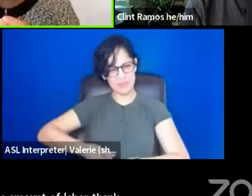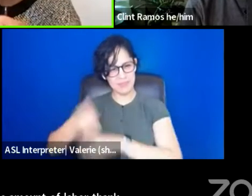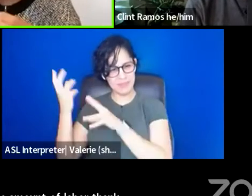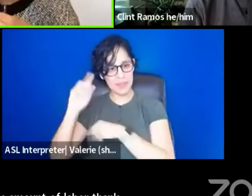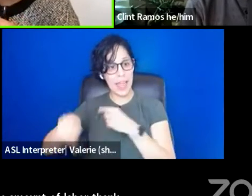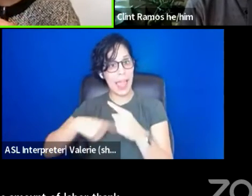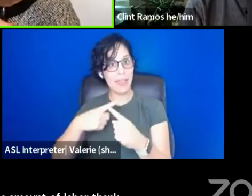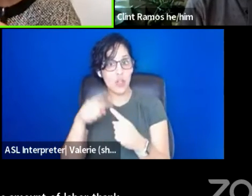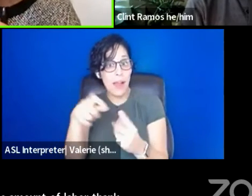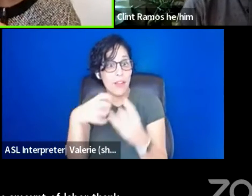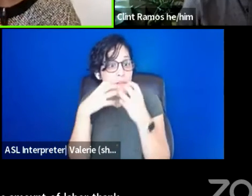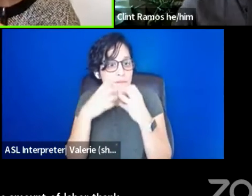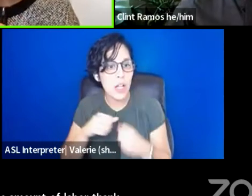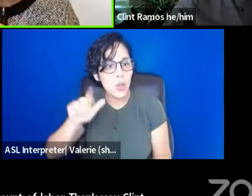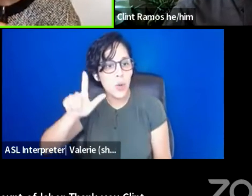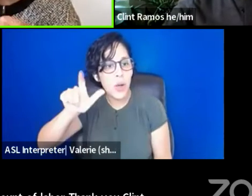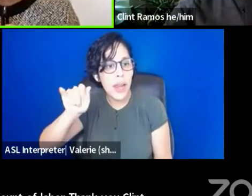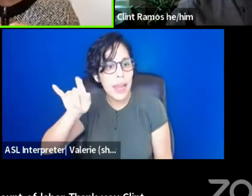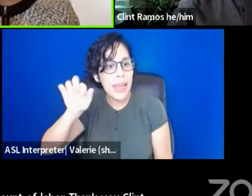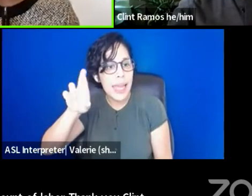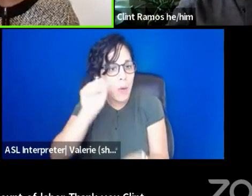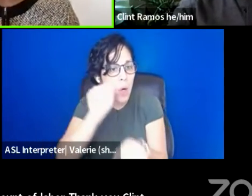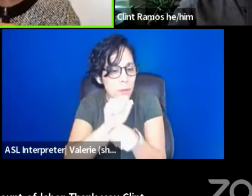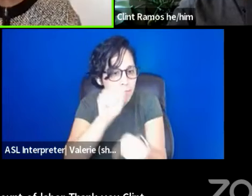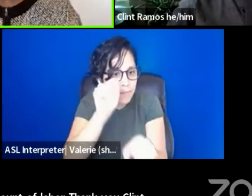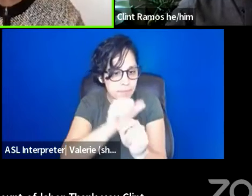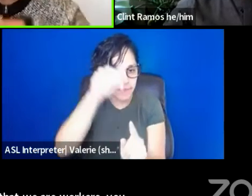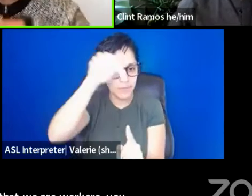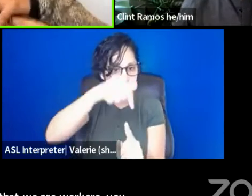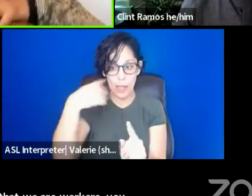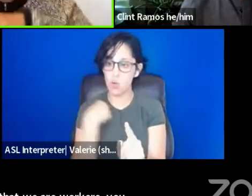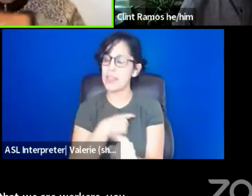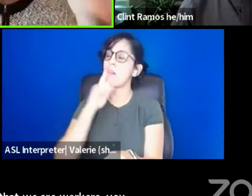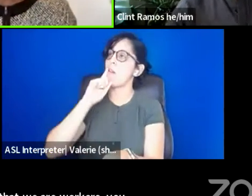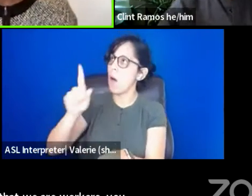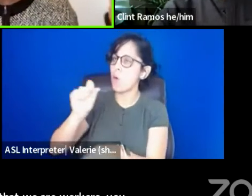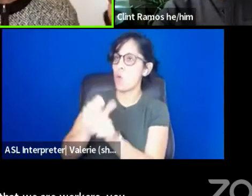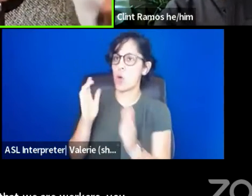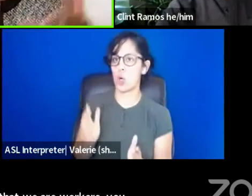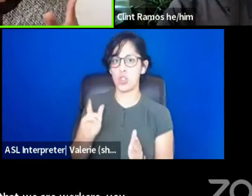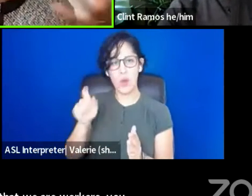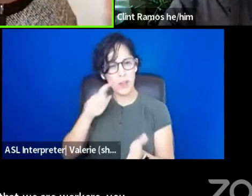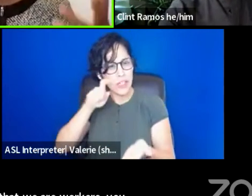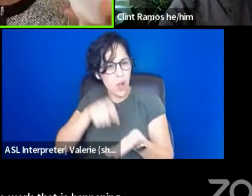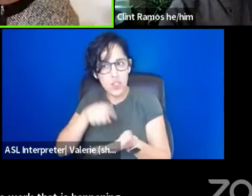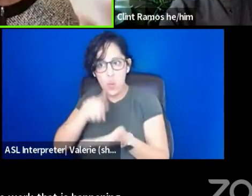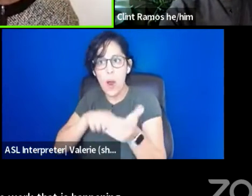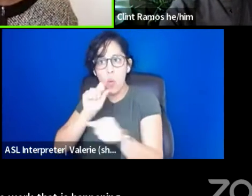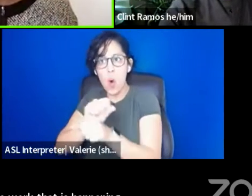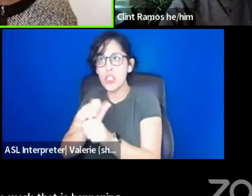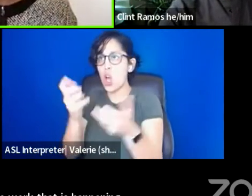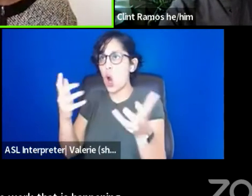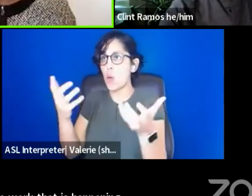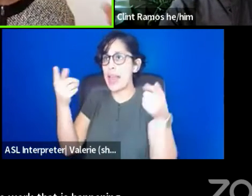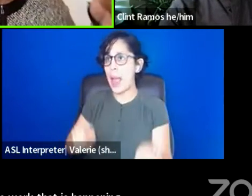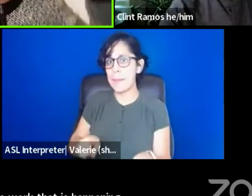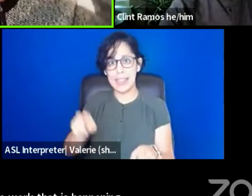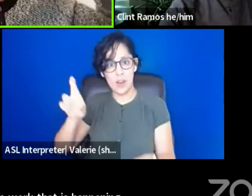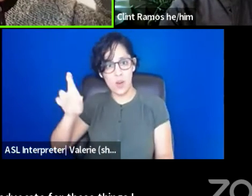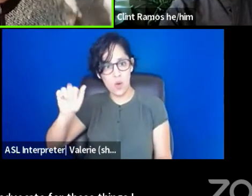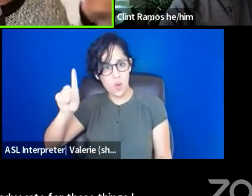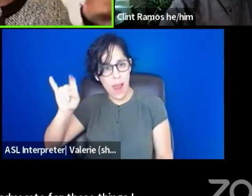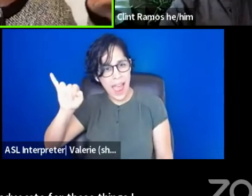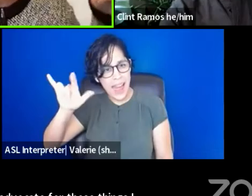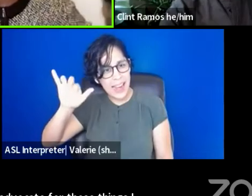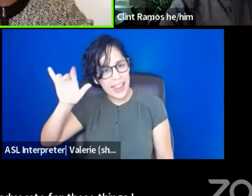this idea in that we are workers. You have to acknowledge the work that is happening radically. And still, even as I advocate for these things, I